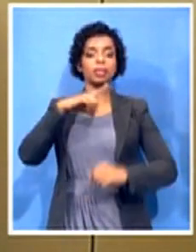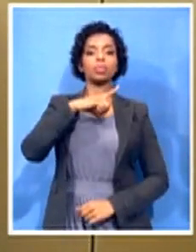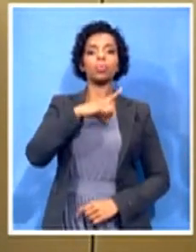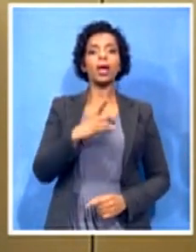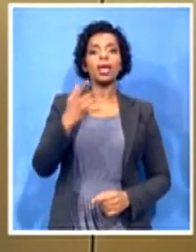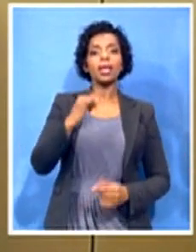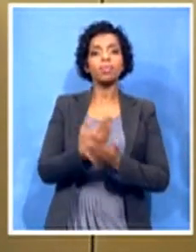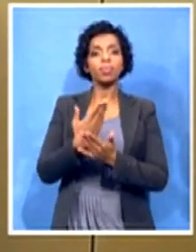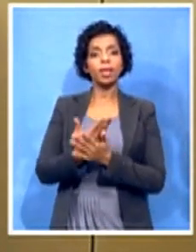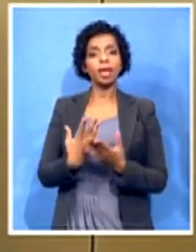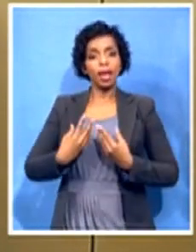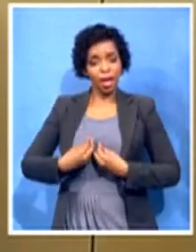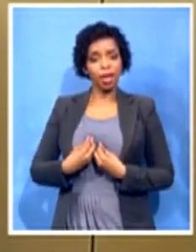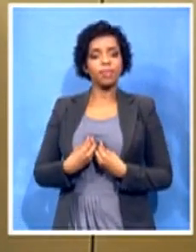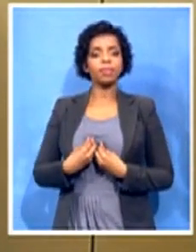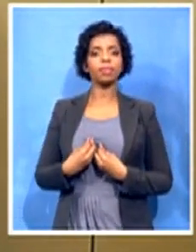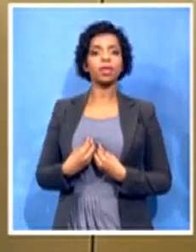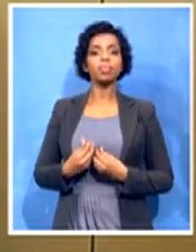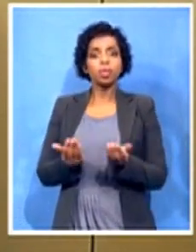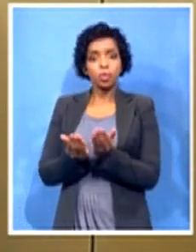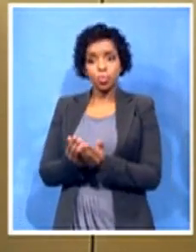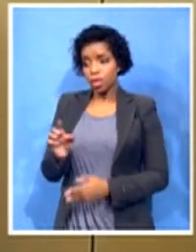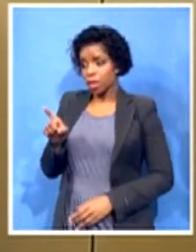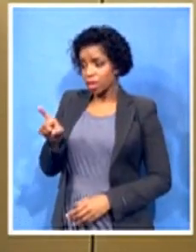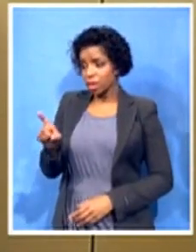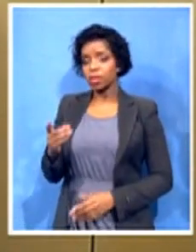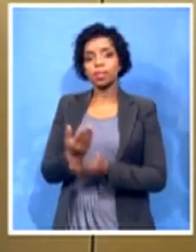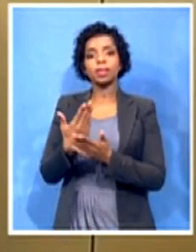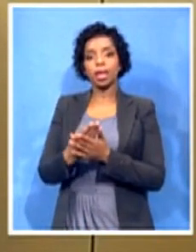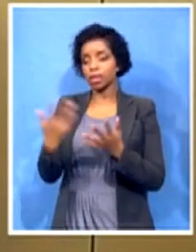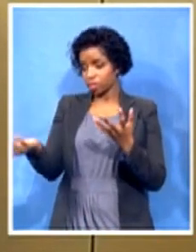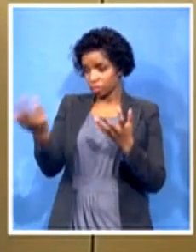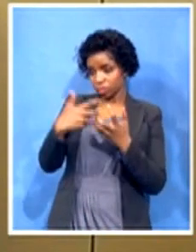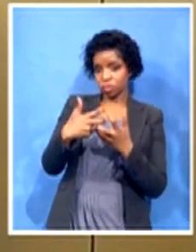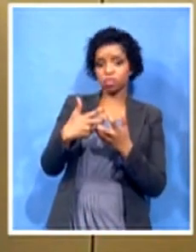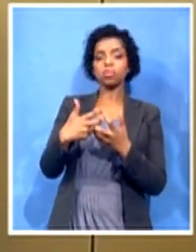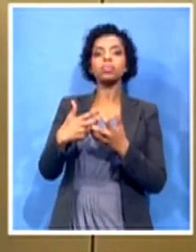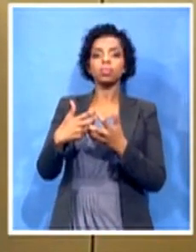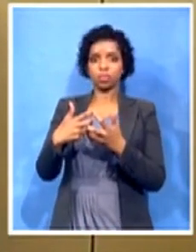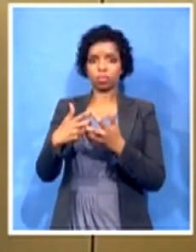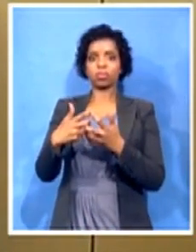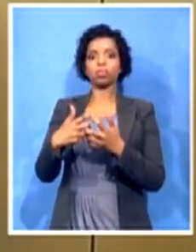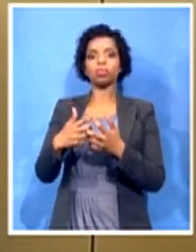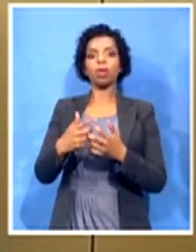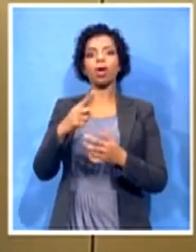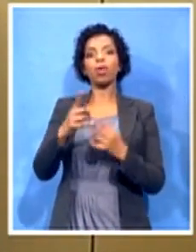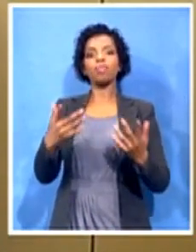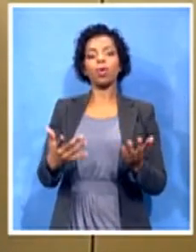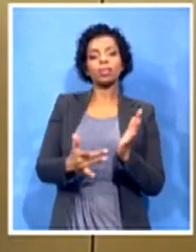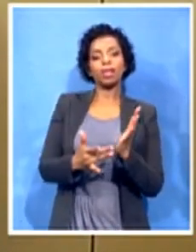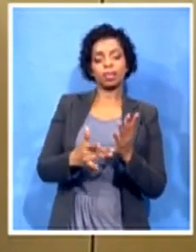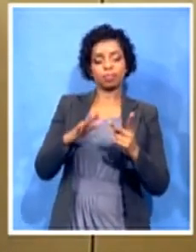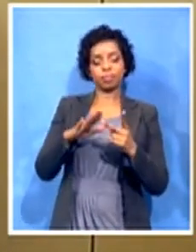cater for the skills side, occupational technical curriculum, because we will expand that.